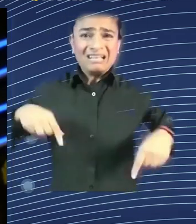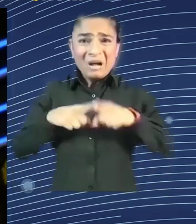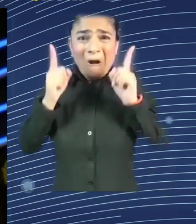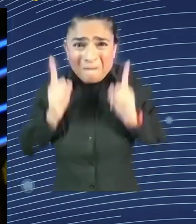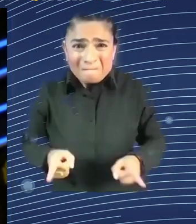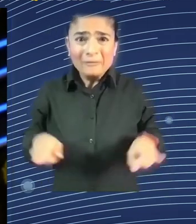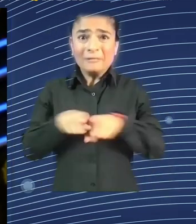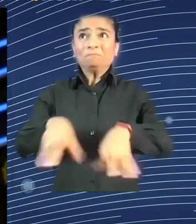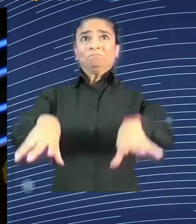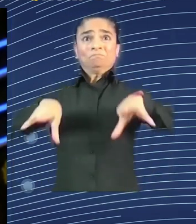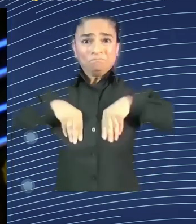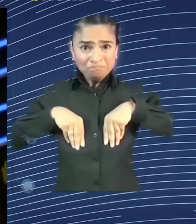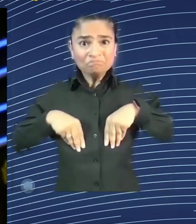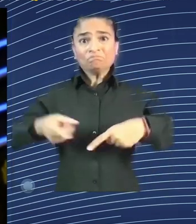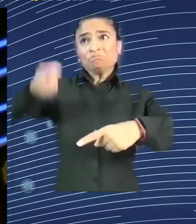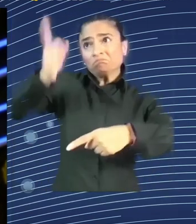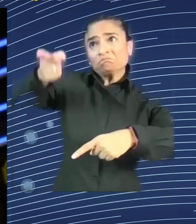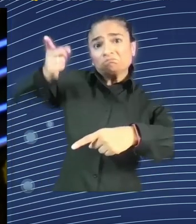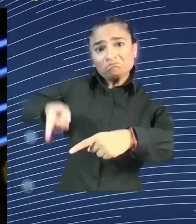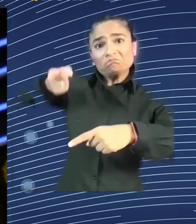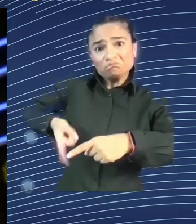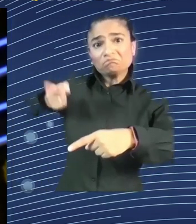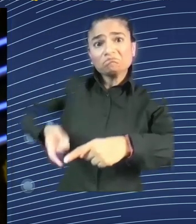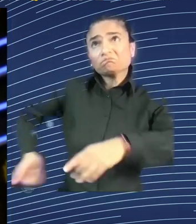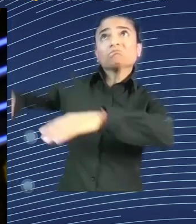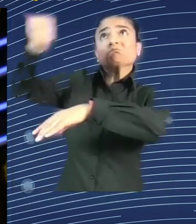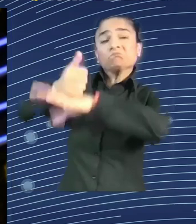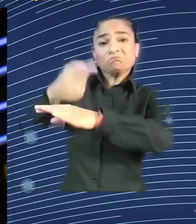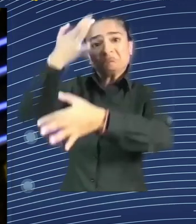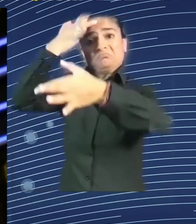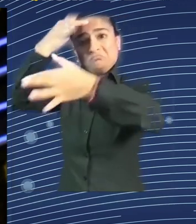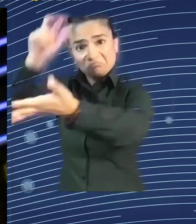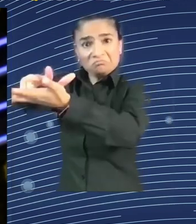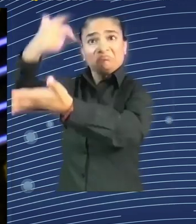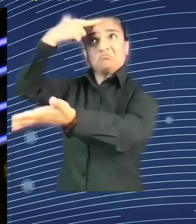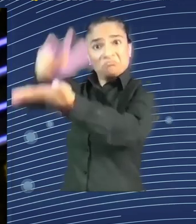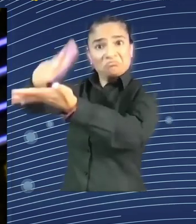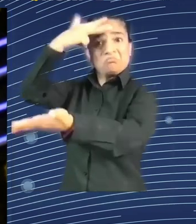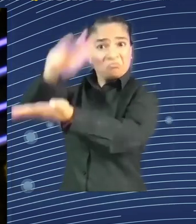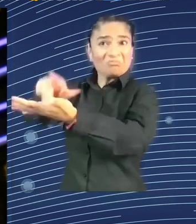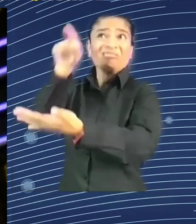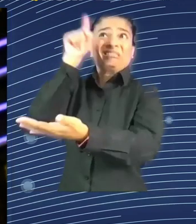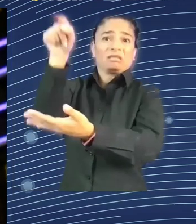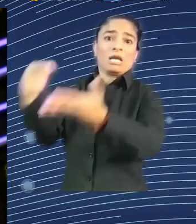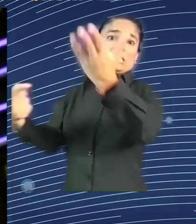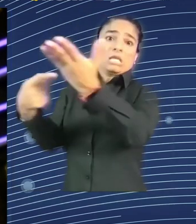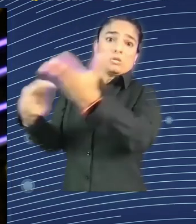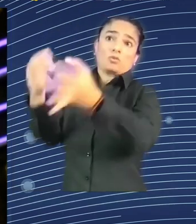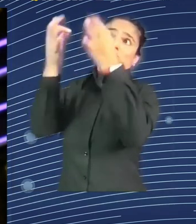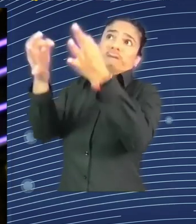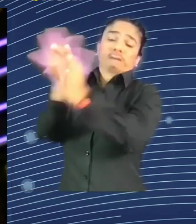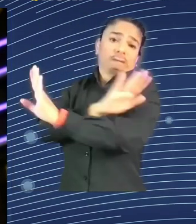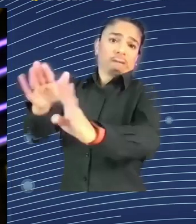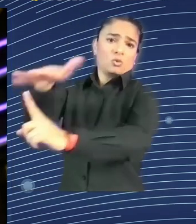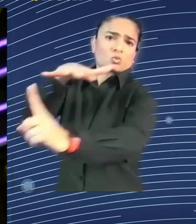of digitization means in our society. We can actually, if we stand up together, decide that it makes work more pleasant, more safe,